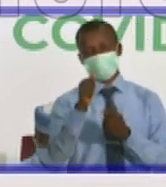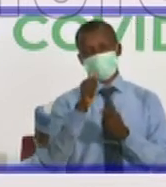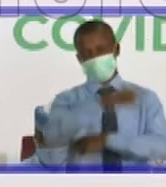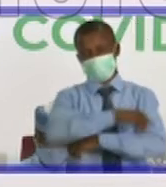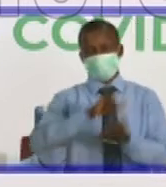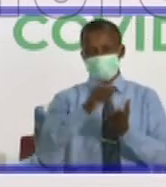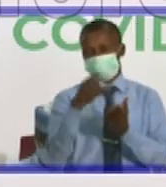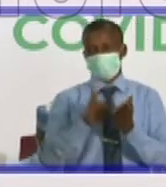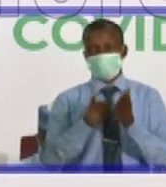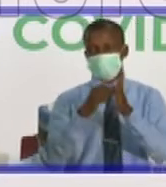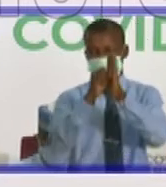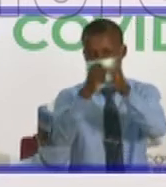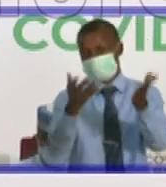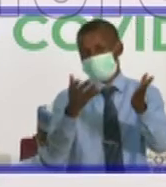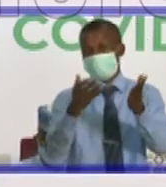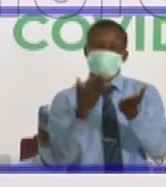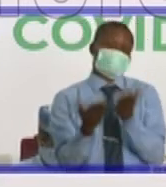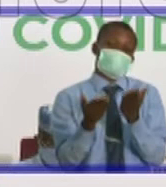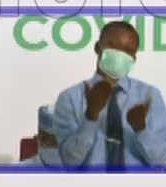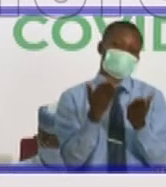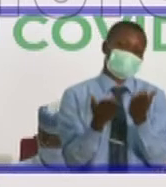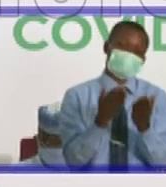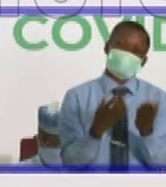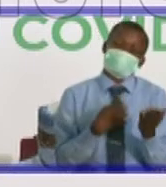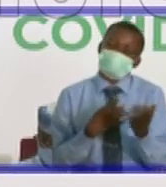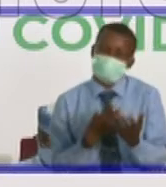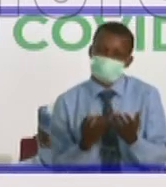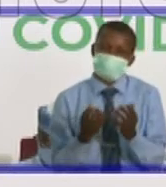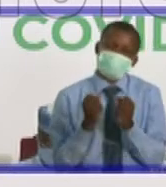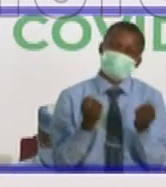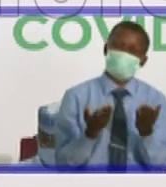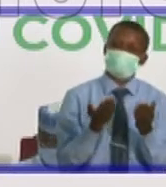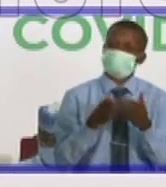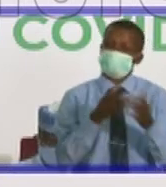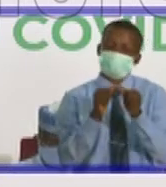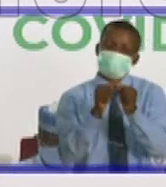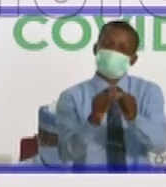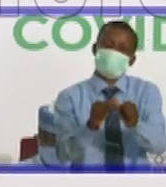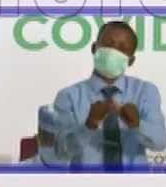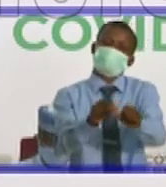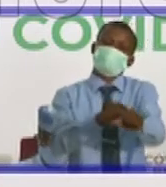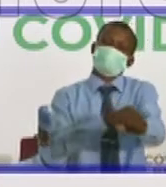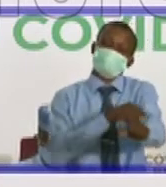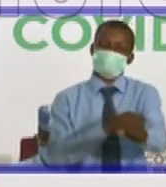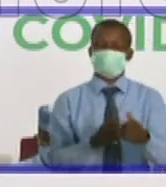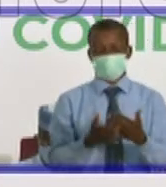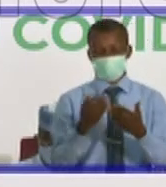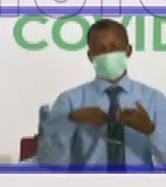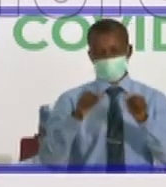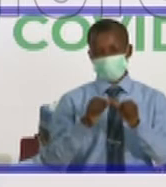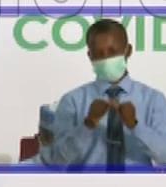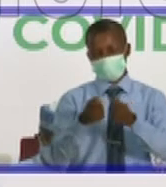Of course, if your symptoms last for longer, we will wait for longer while managing you supportively, like I said earlier.